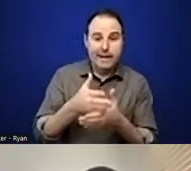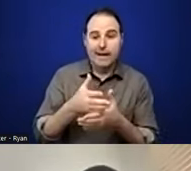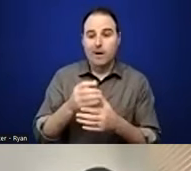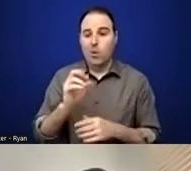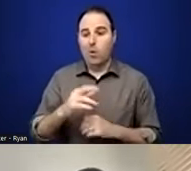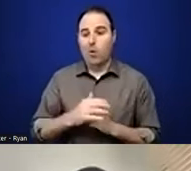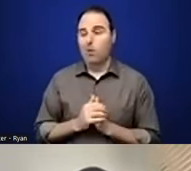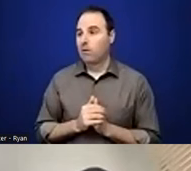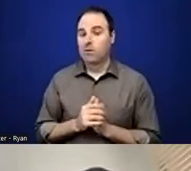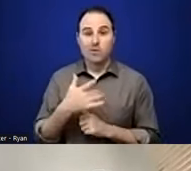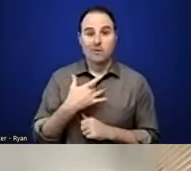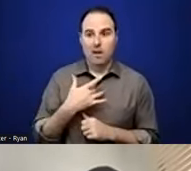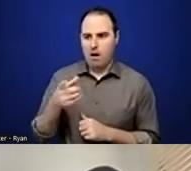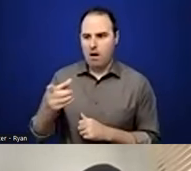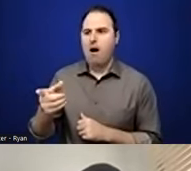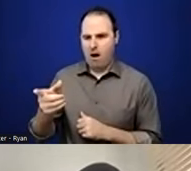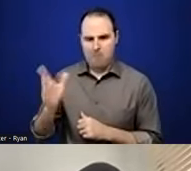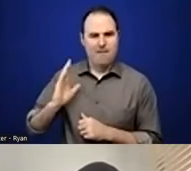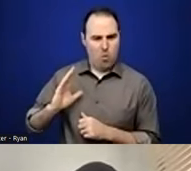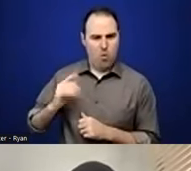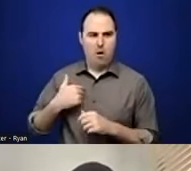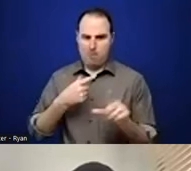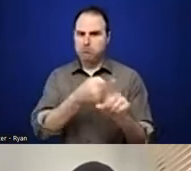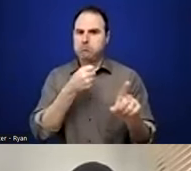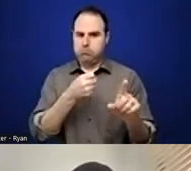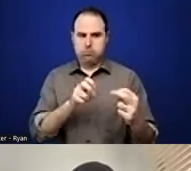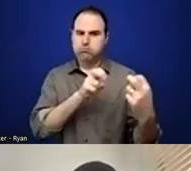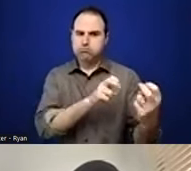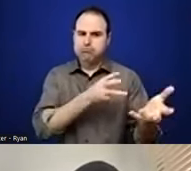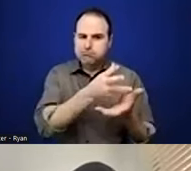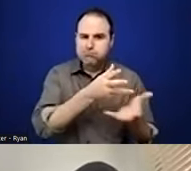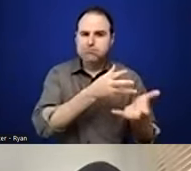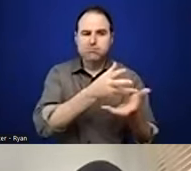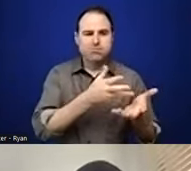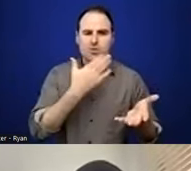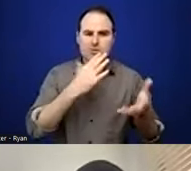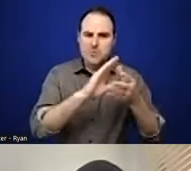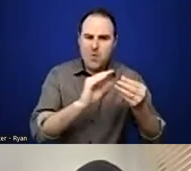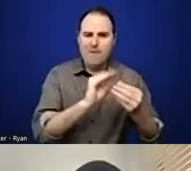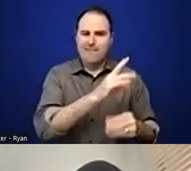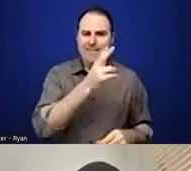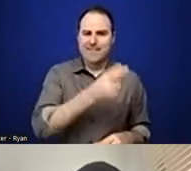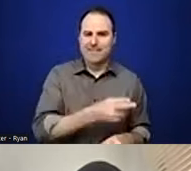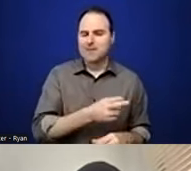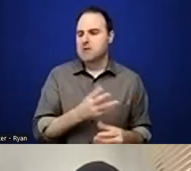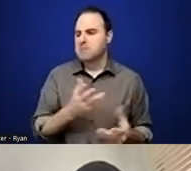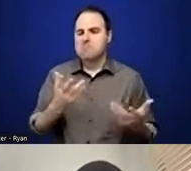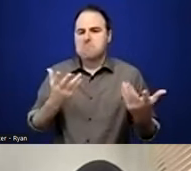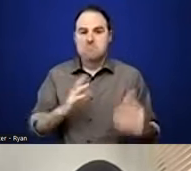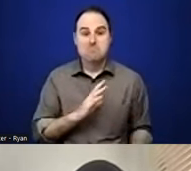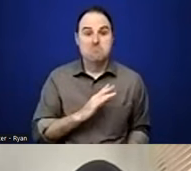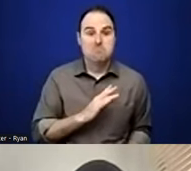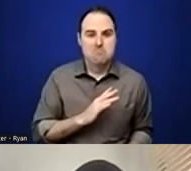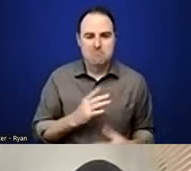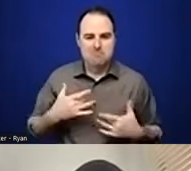engagements with oral histories? And also, I'll say towards the end, or as we kind of move through this, I'm happy to to answer any questions